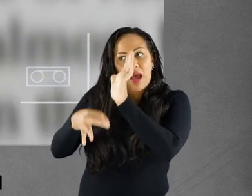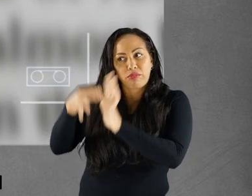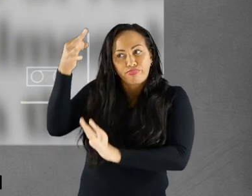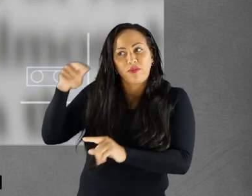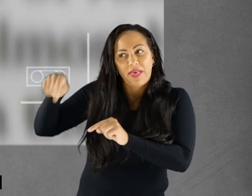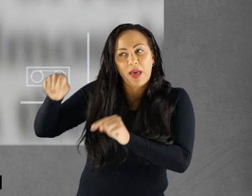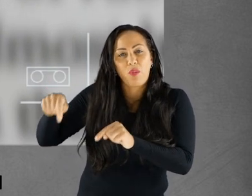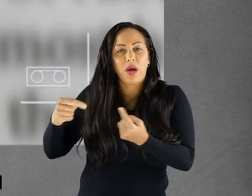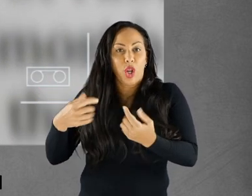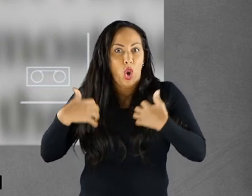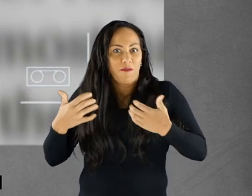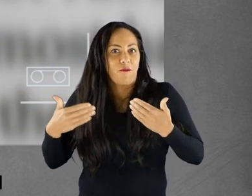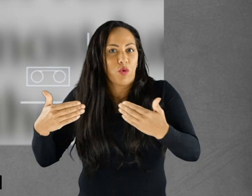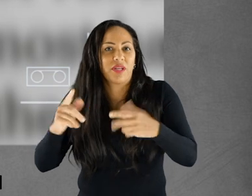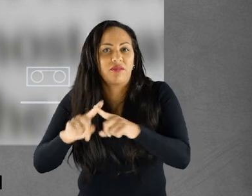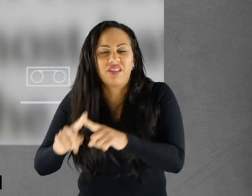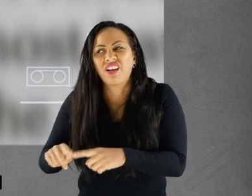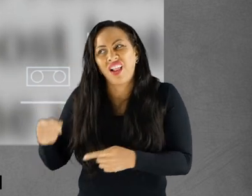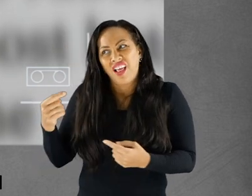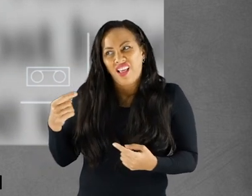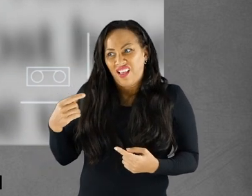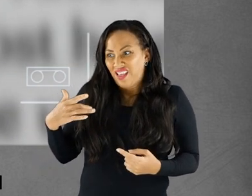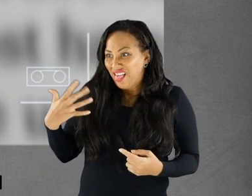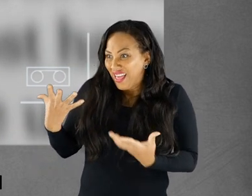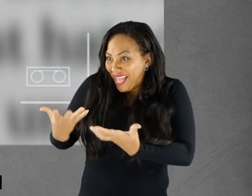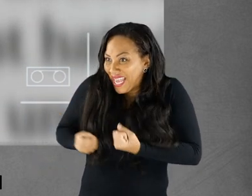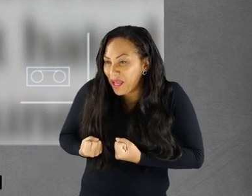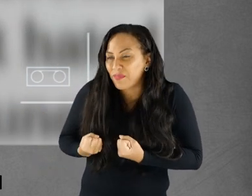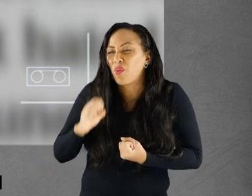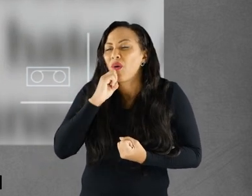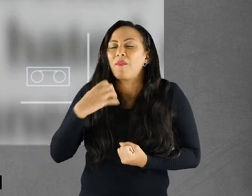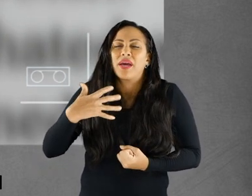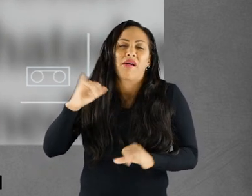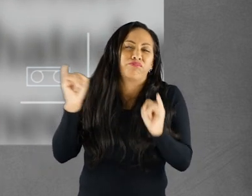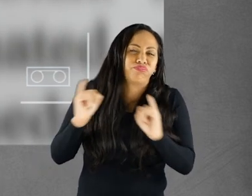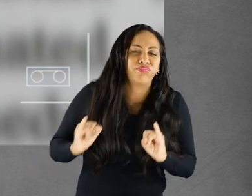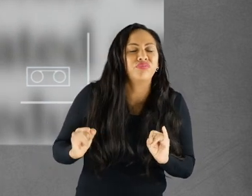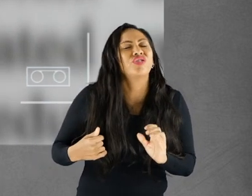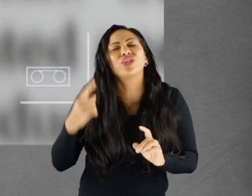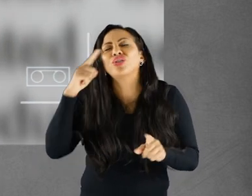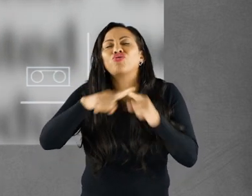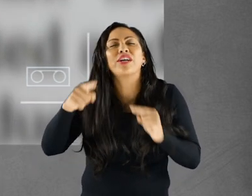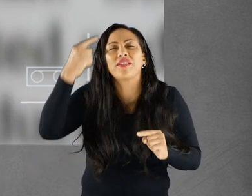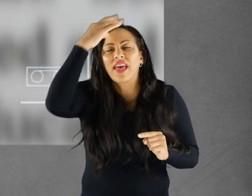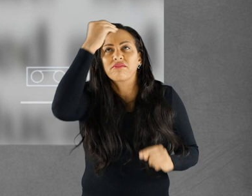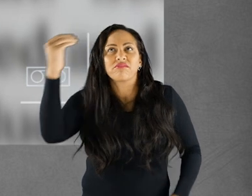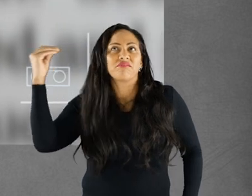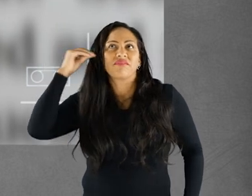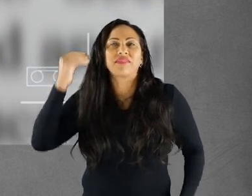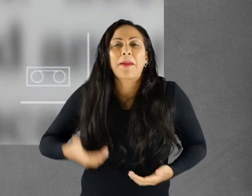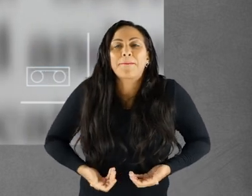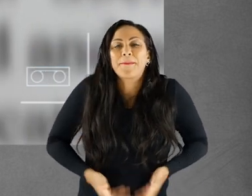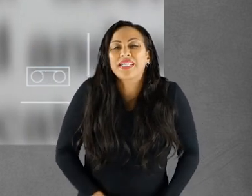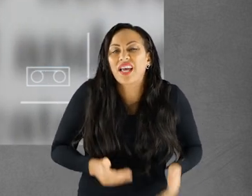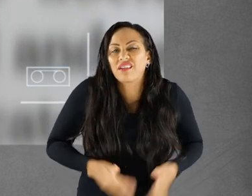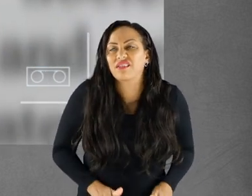had it. You'll have more children, hopefully better than that one, so you must look forward to them. Just imagine all the distress you'll have to live with if you keep